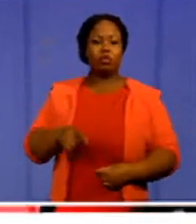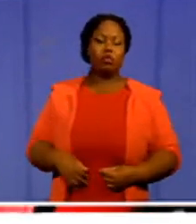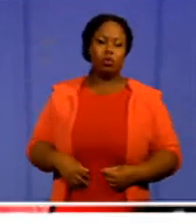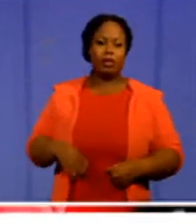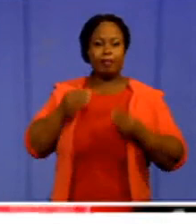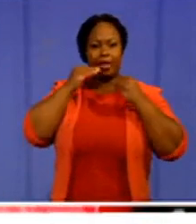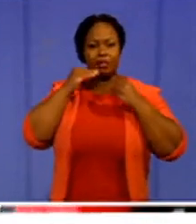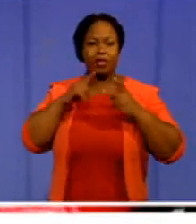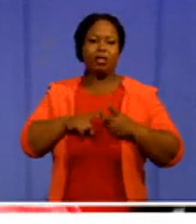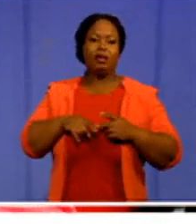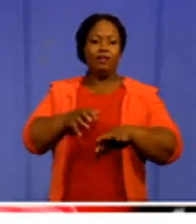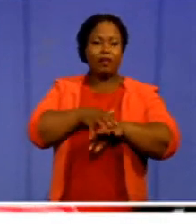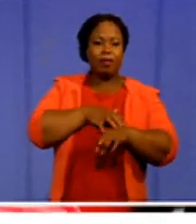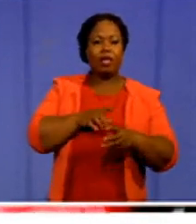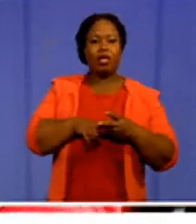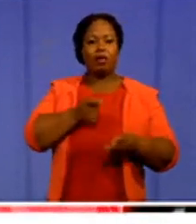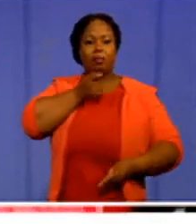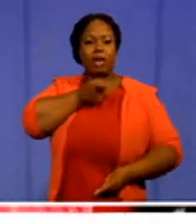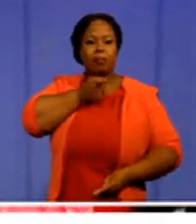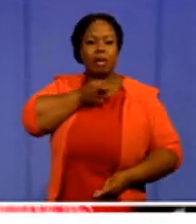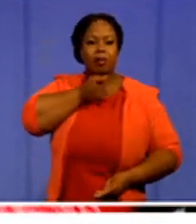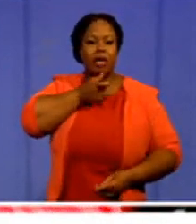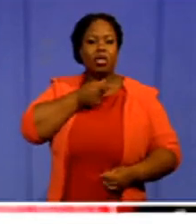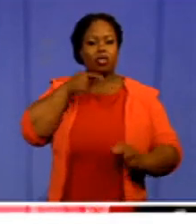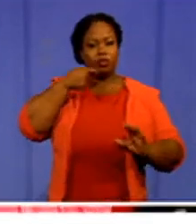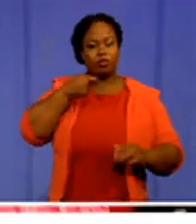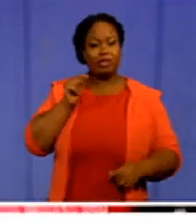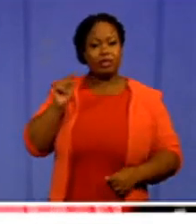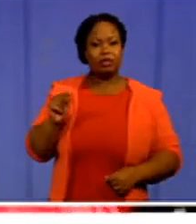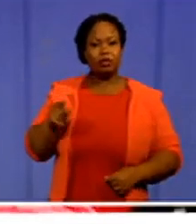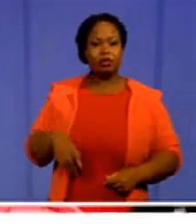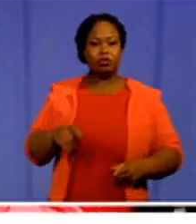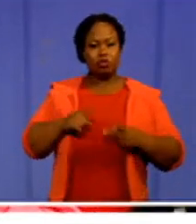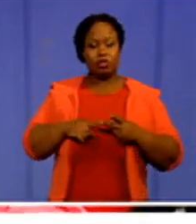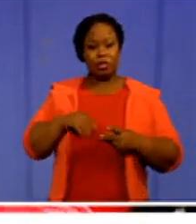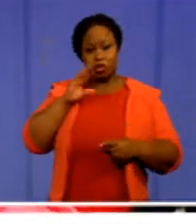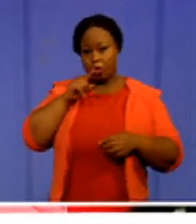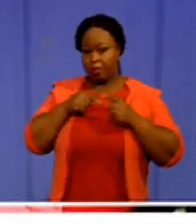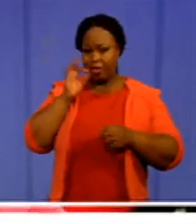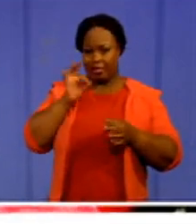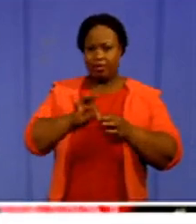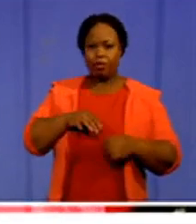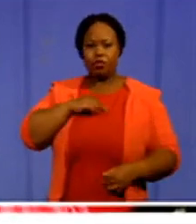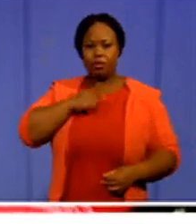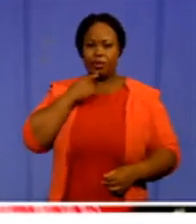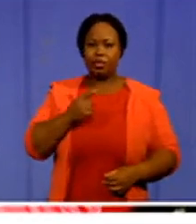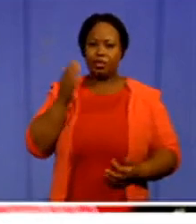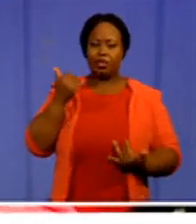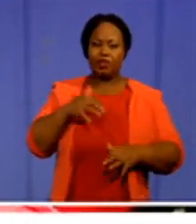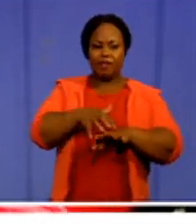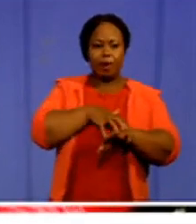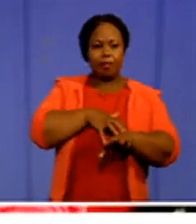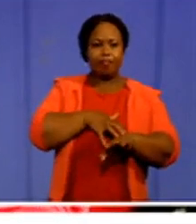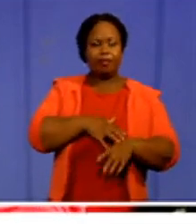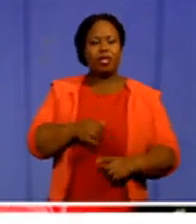industries, farming industry, pharmaceutical industry. And she spoke particularly about exploitation at farms. I